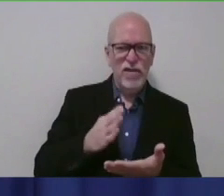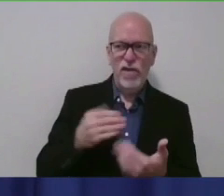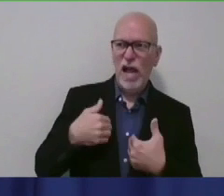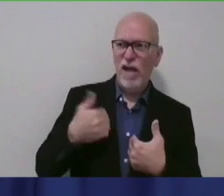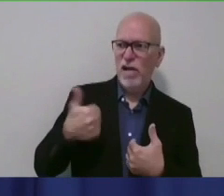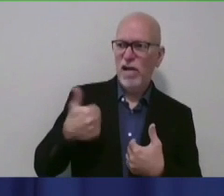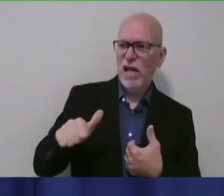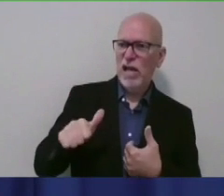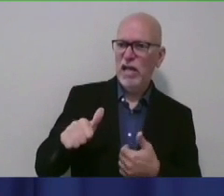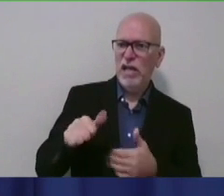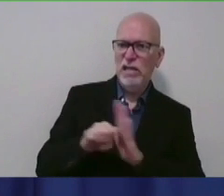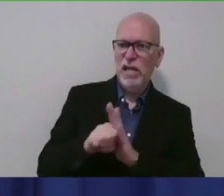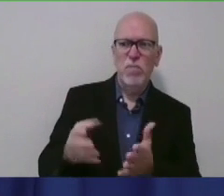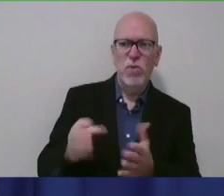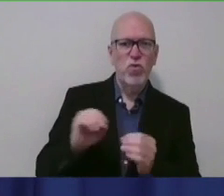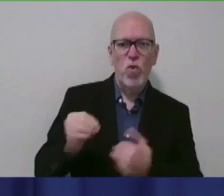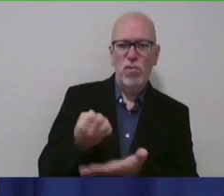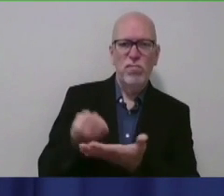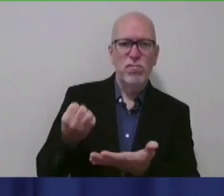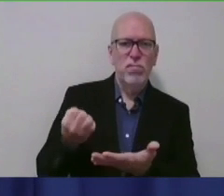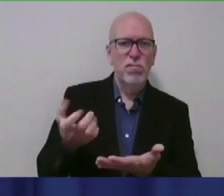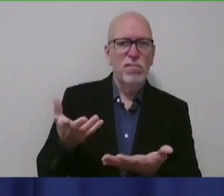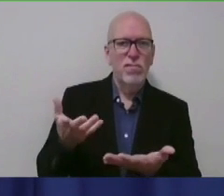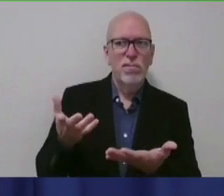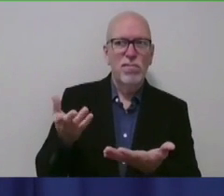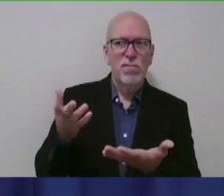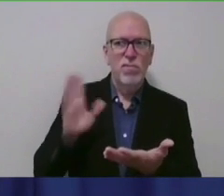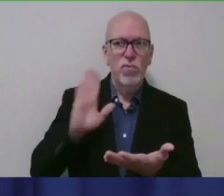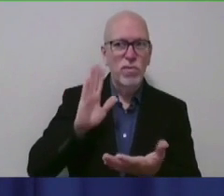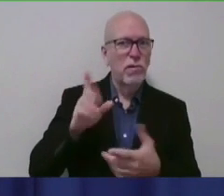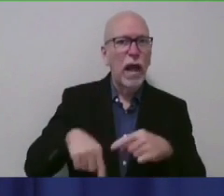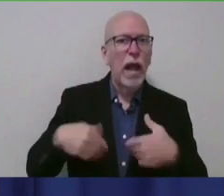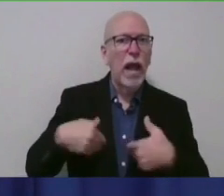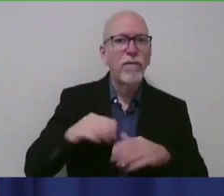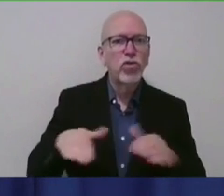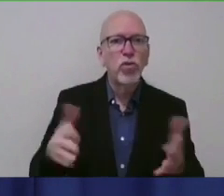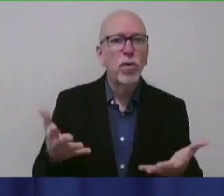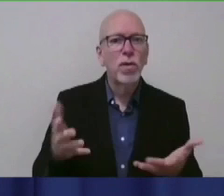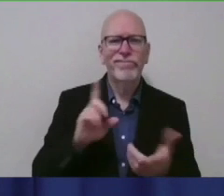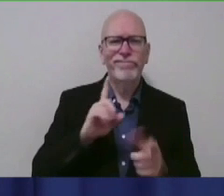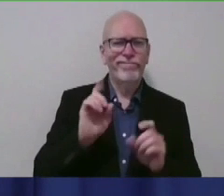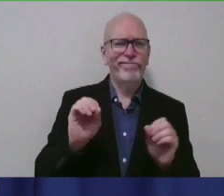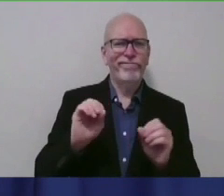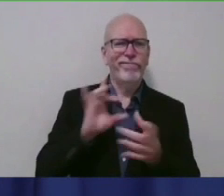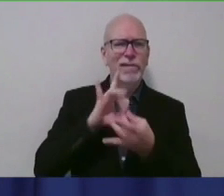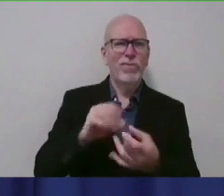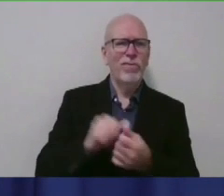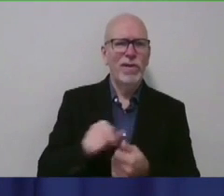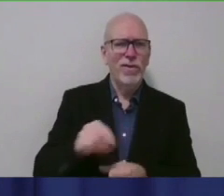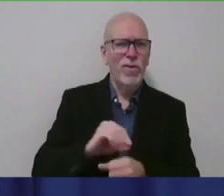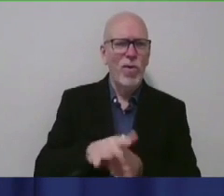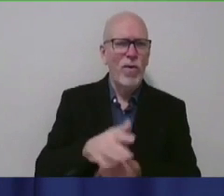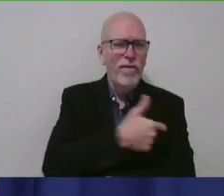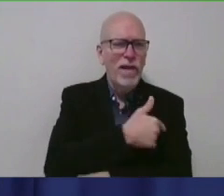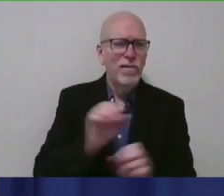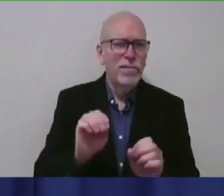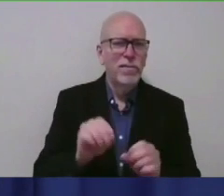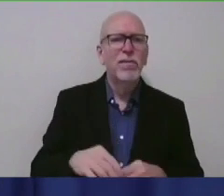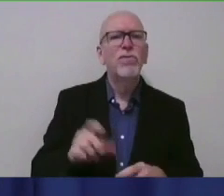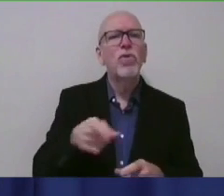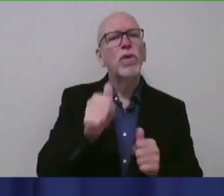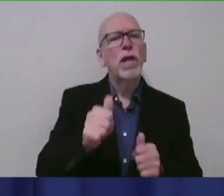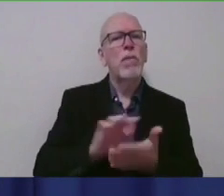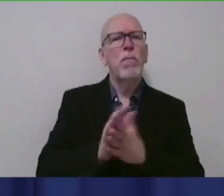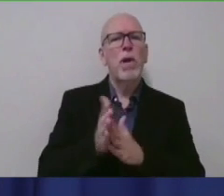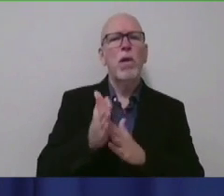nor is there any evidence to base that on with regards to the COVID-19 vaccine. So just educating yourself and being that ambassador yourself